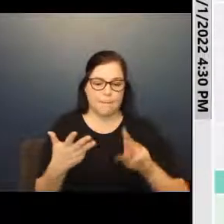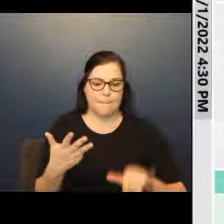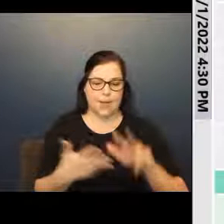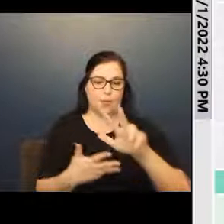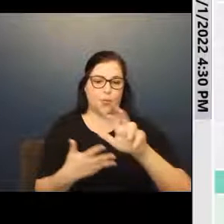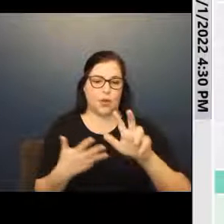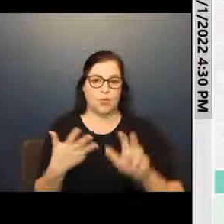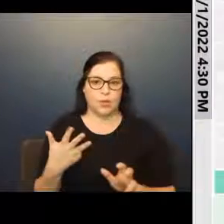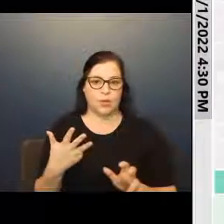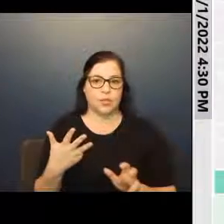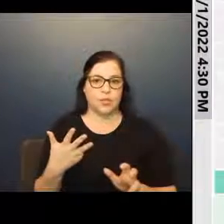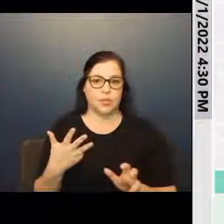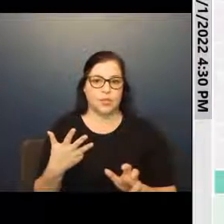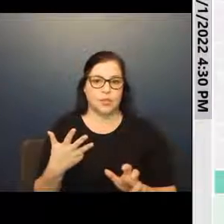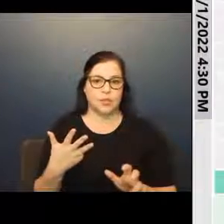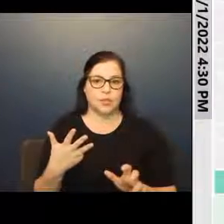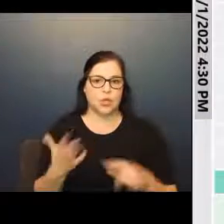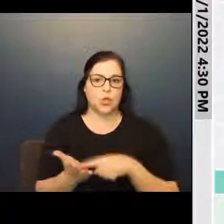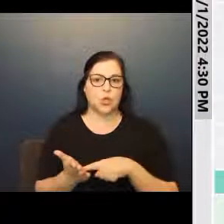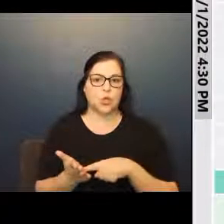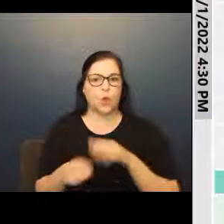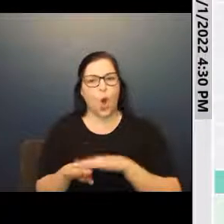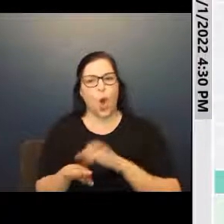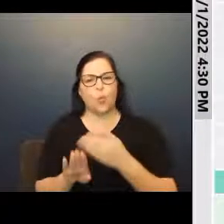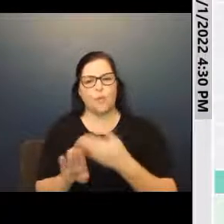um, due honor before the fifth of the month.